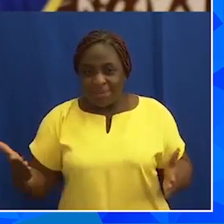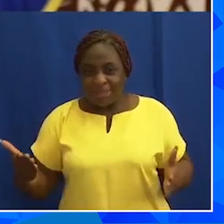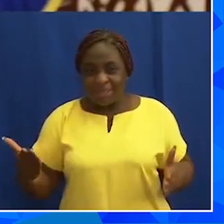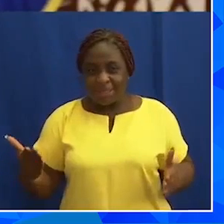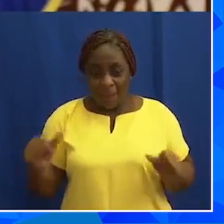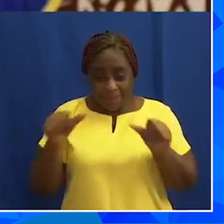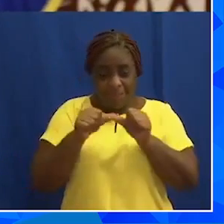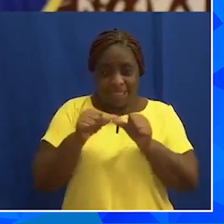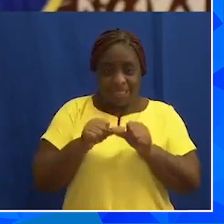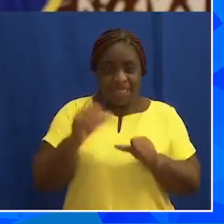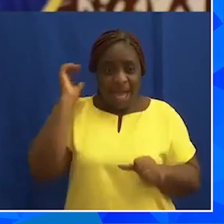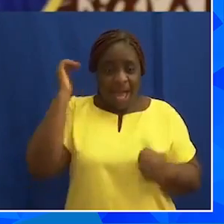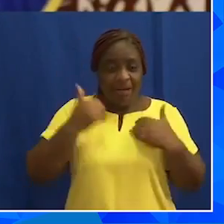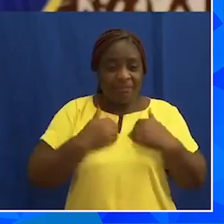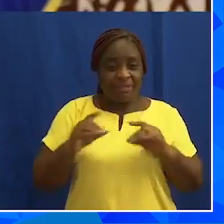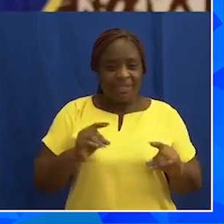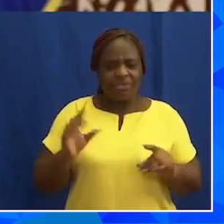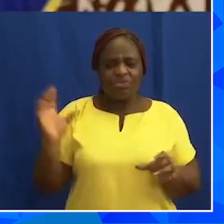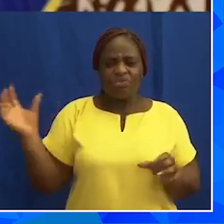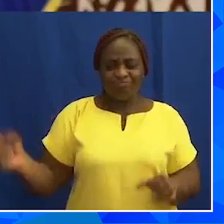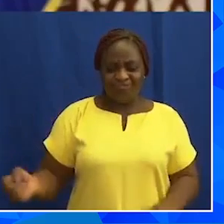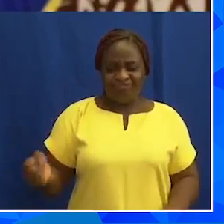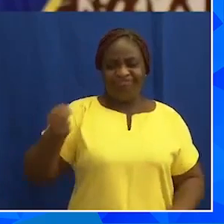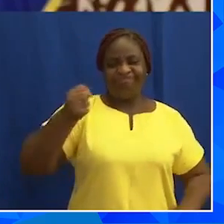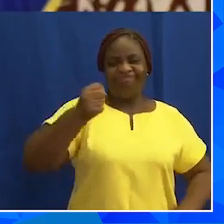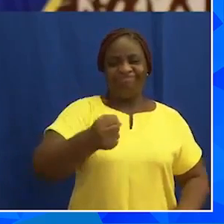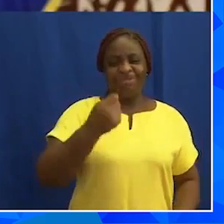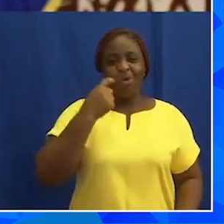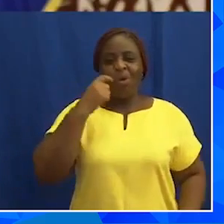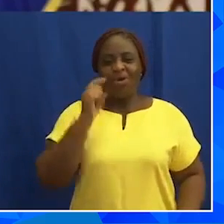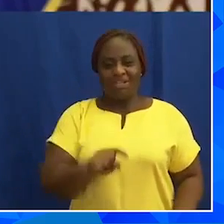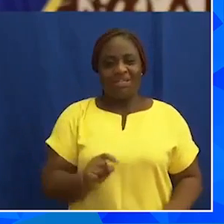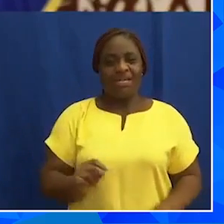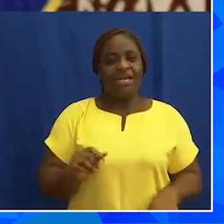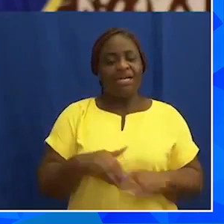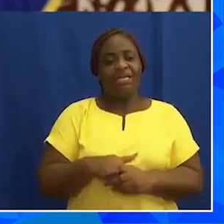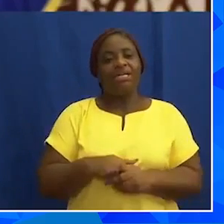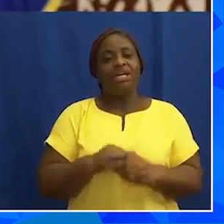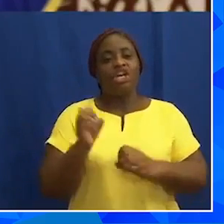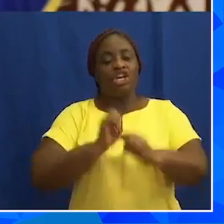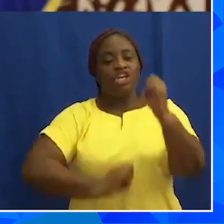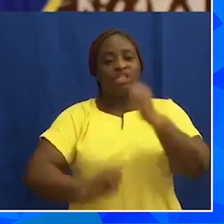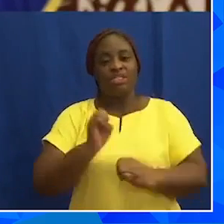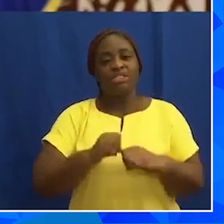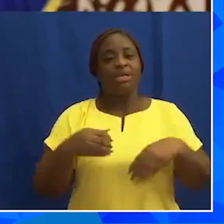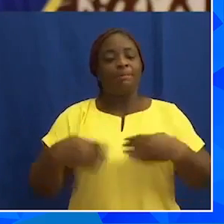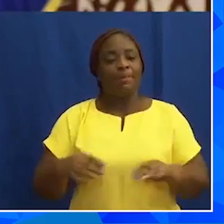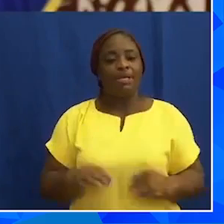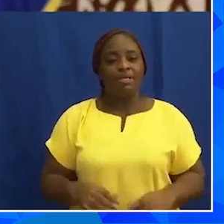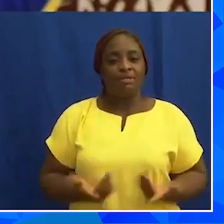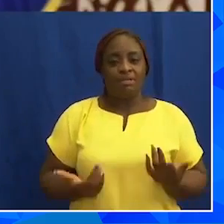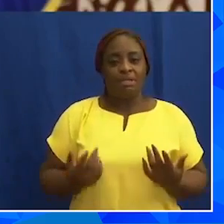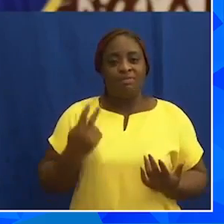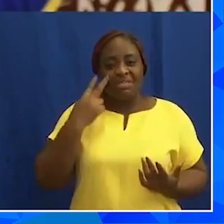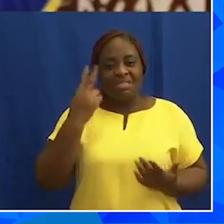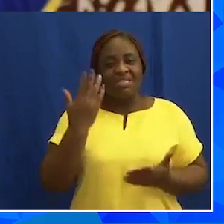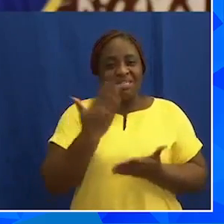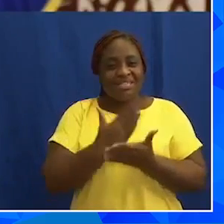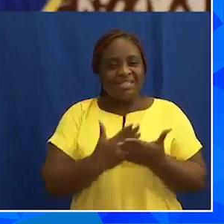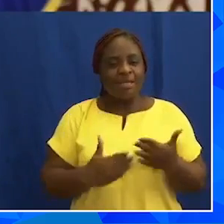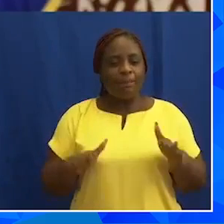taken to restore order in the foreign exchange markets, and we are already beginning to see some calm